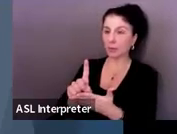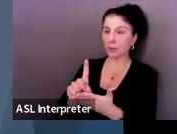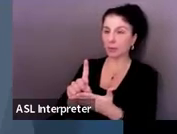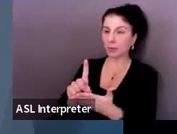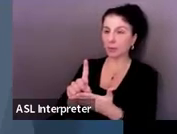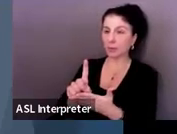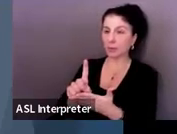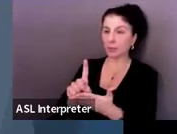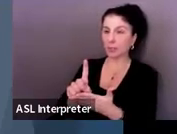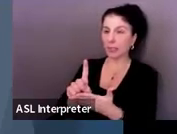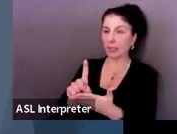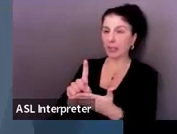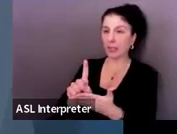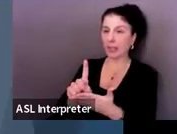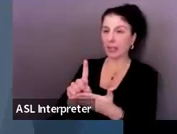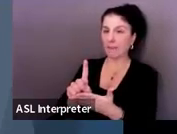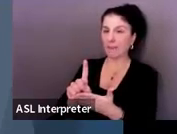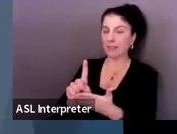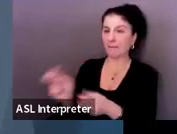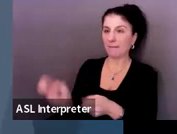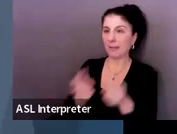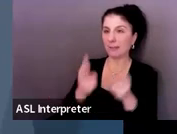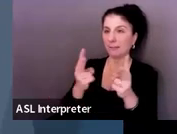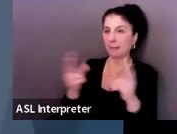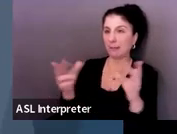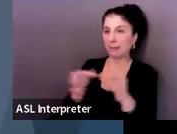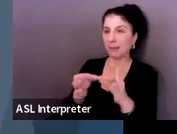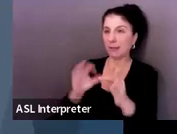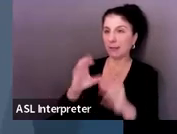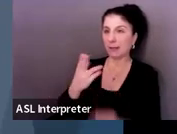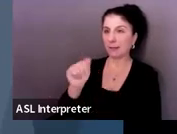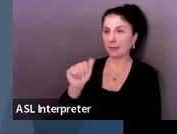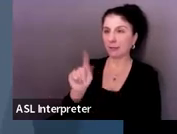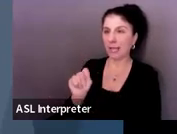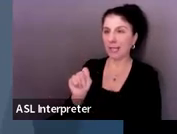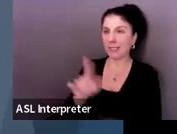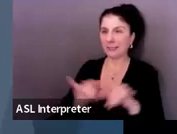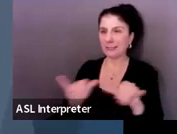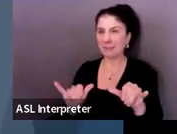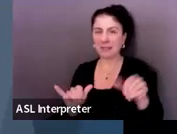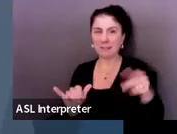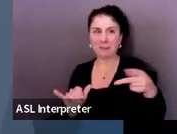multitask and get through the link. will drop it in the chat here.